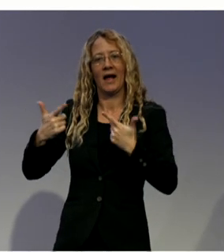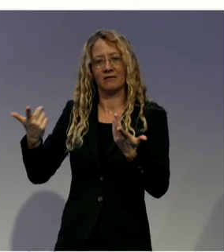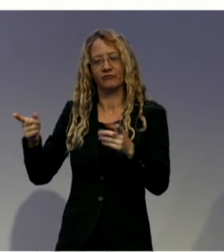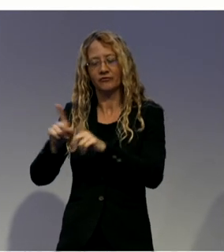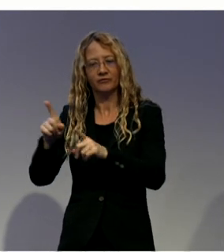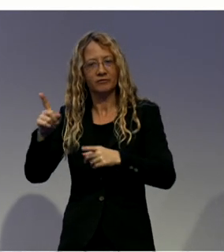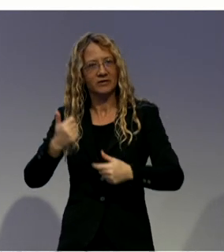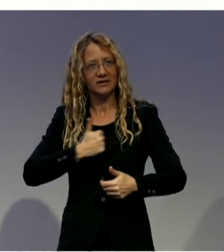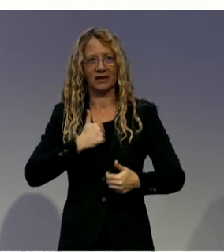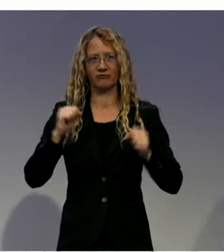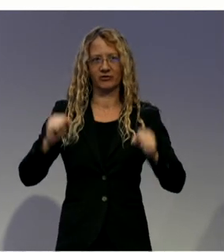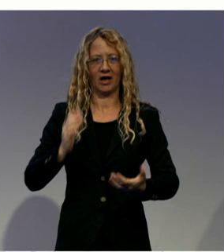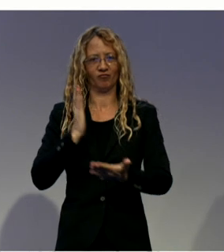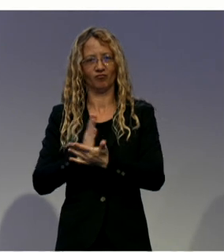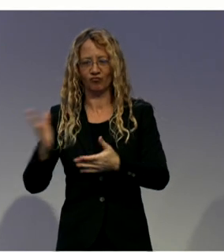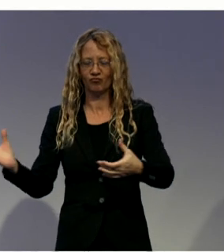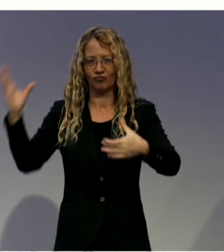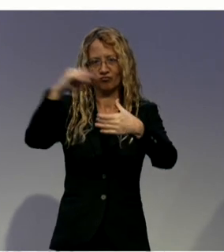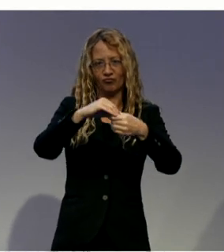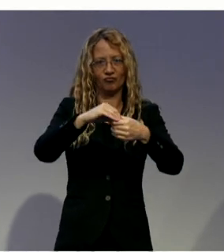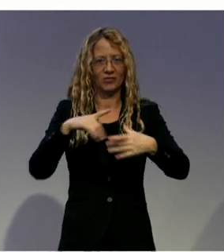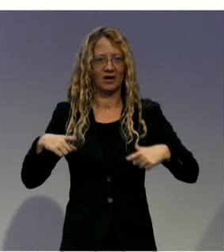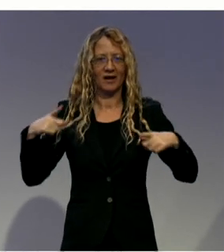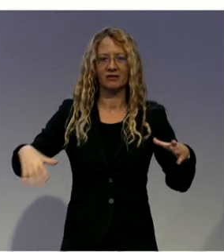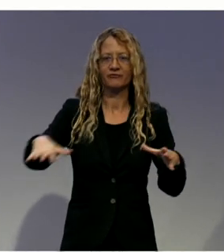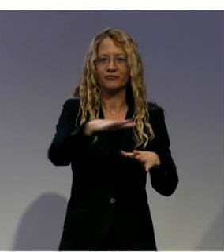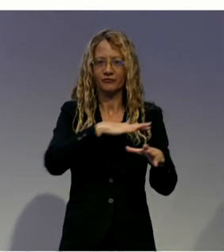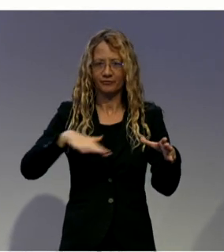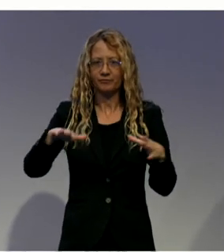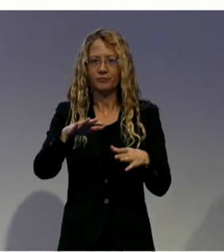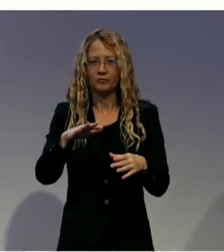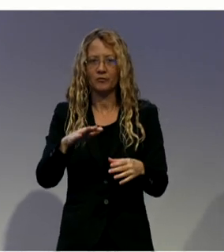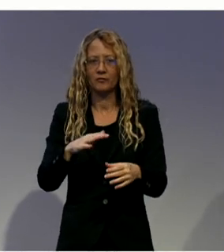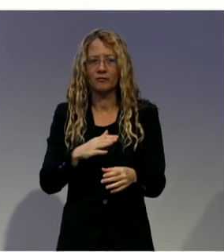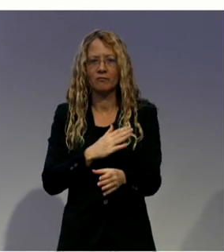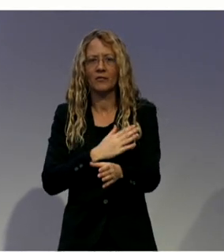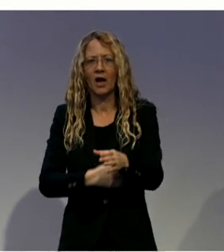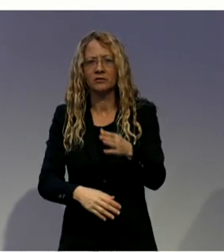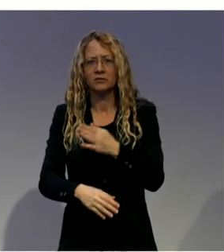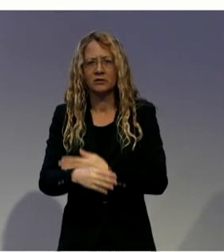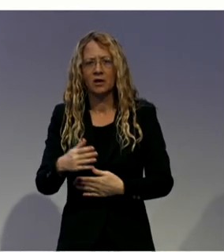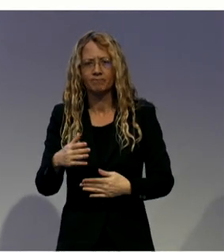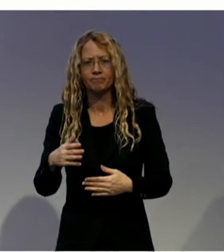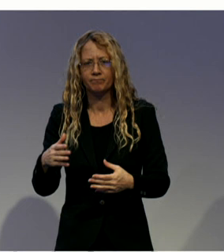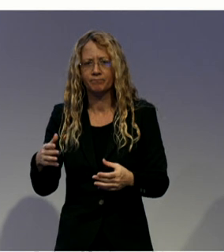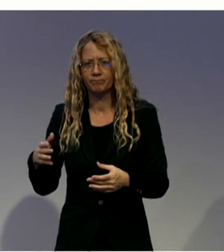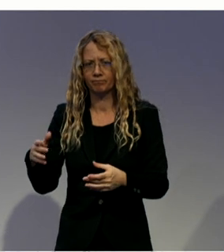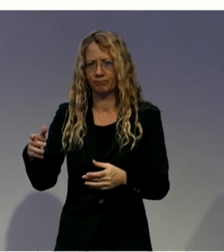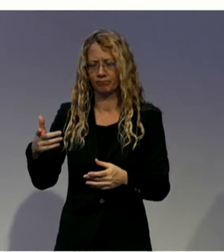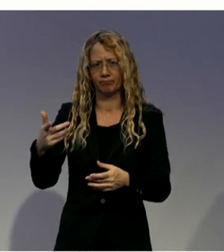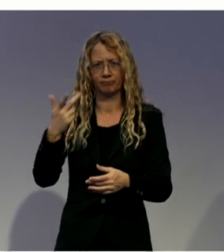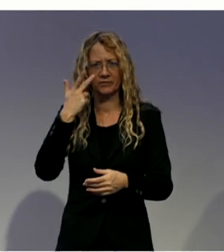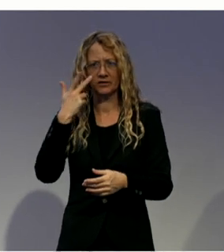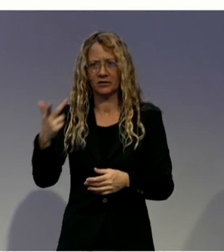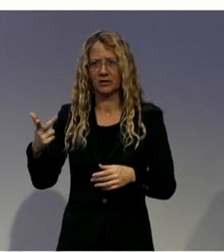So, the disability case management program assists indigenous individuals and families who live with disabilities to obtain